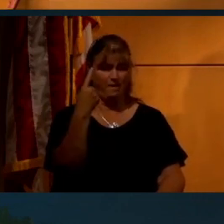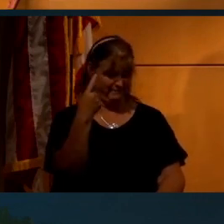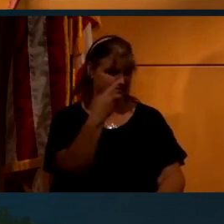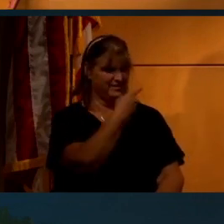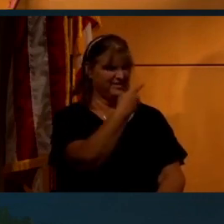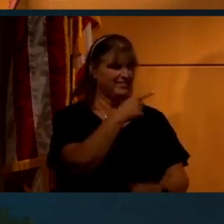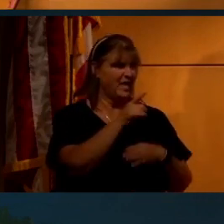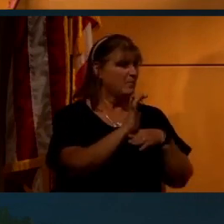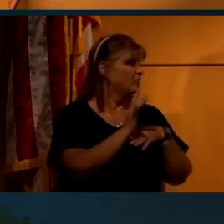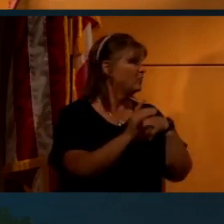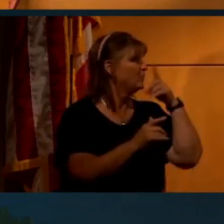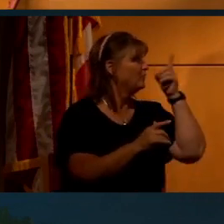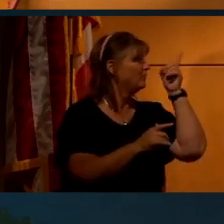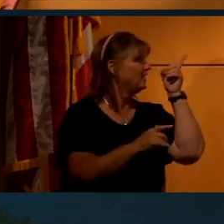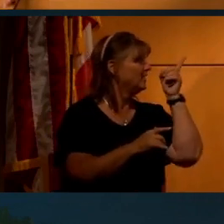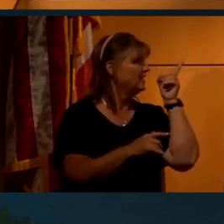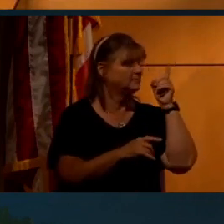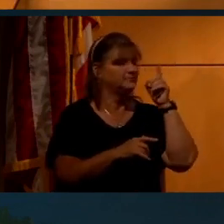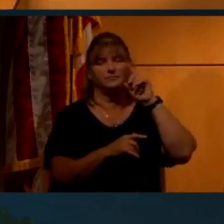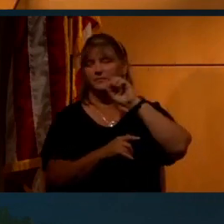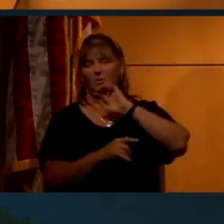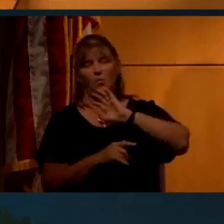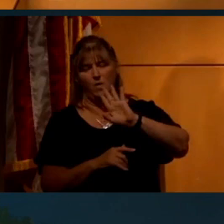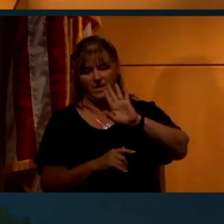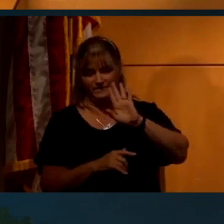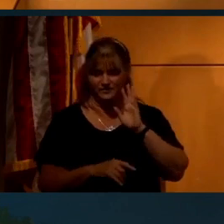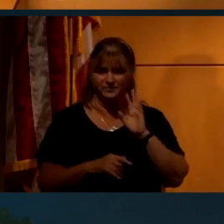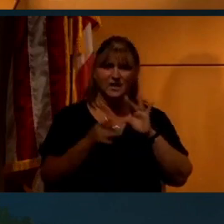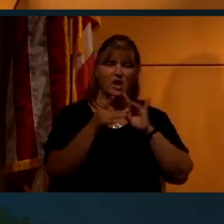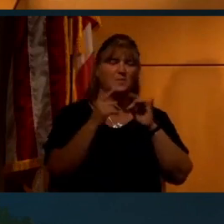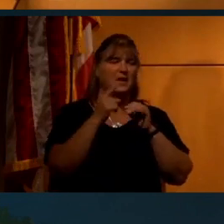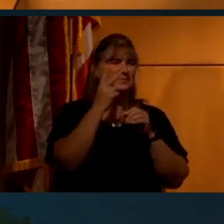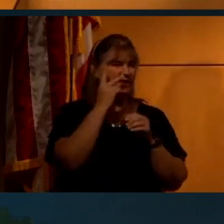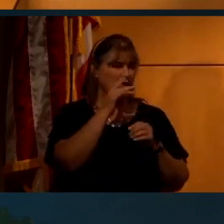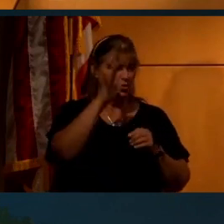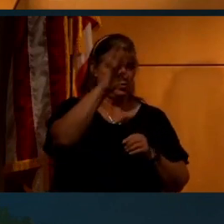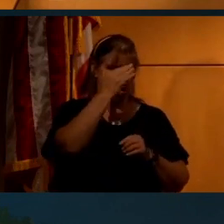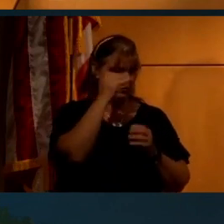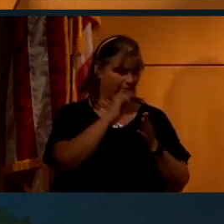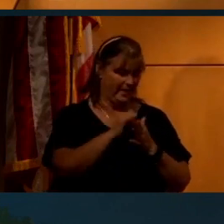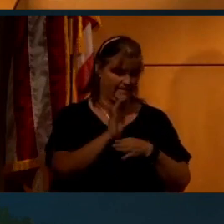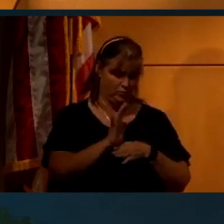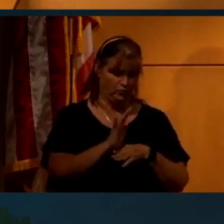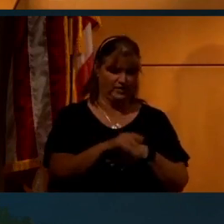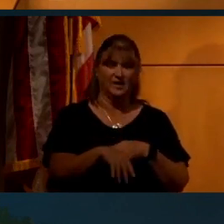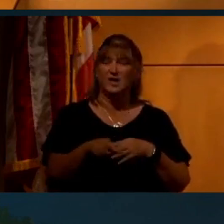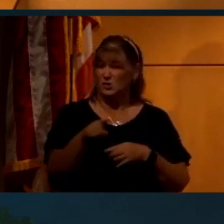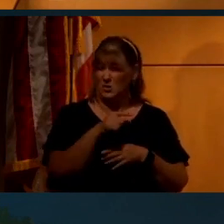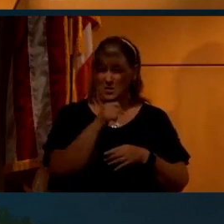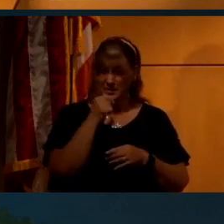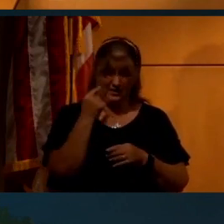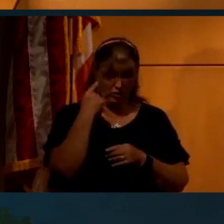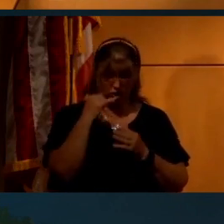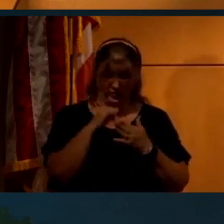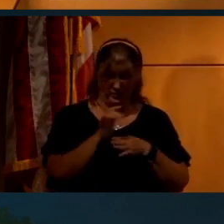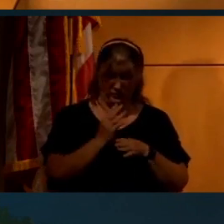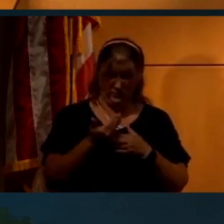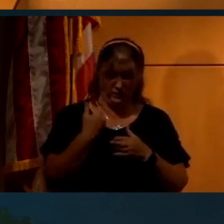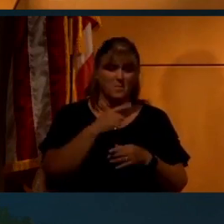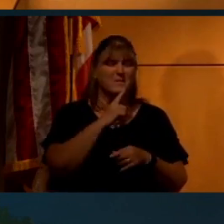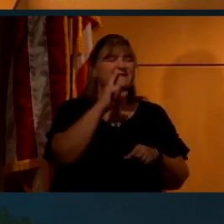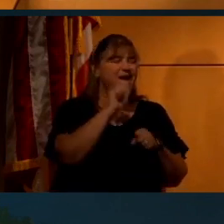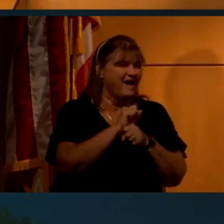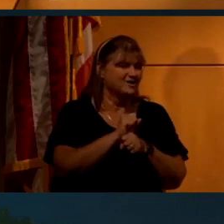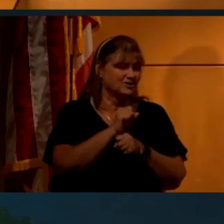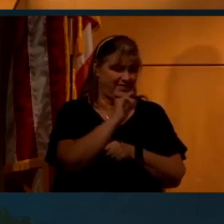This movie, well, they talk about it, so I just want to see who here knew about it, but you probably never even heard of this movie. It's